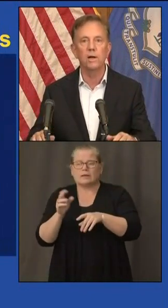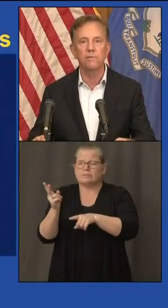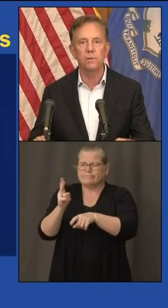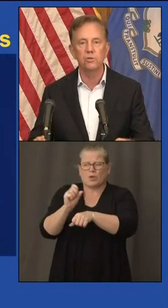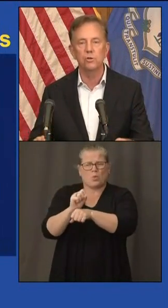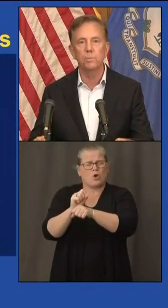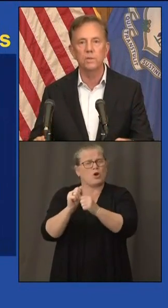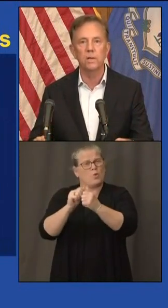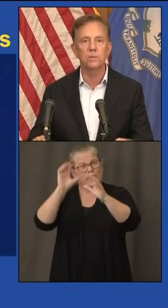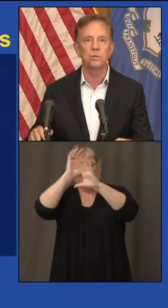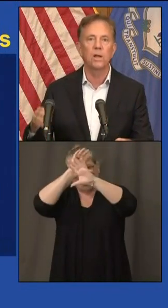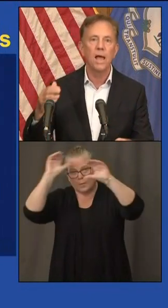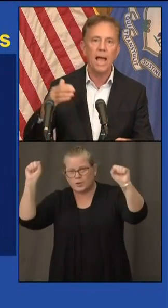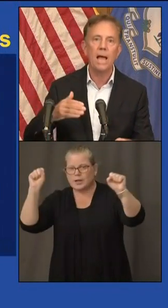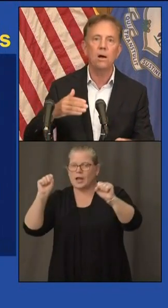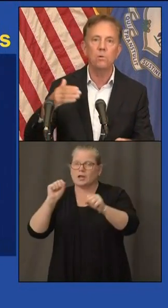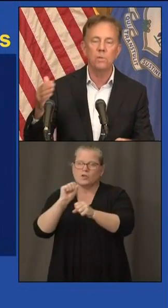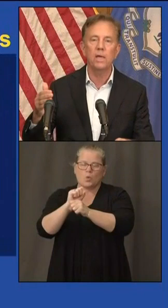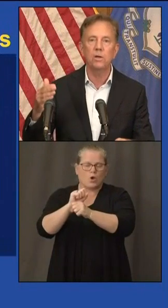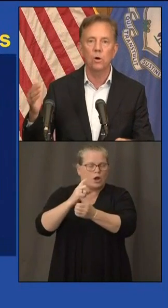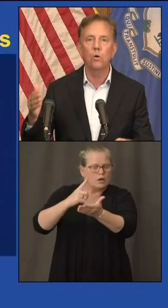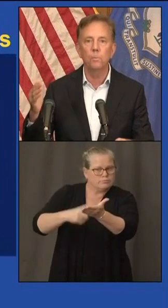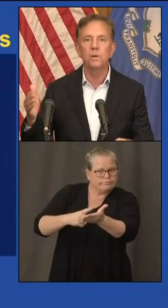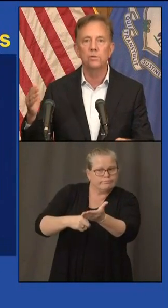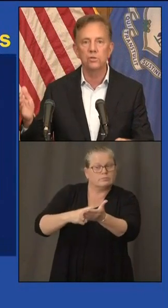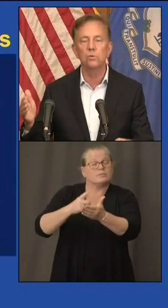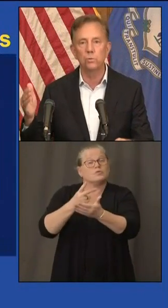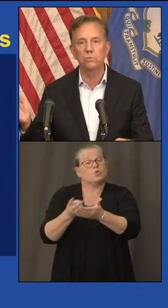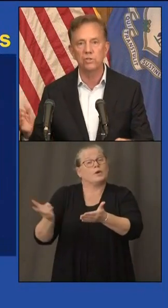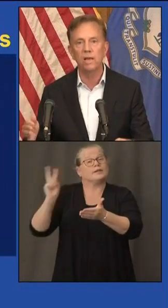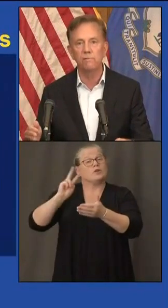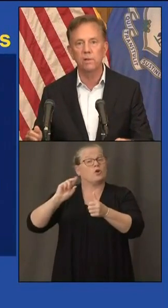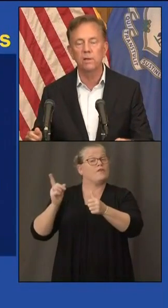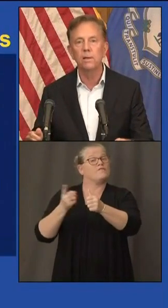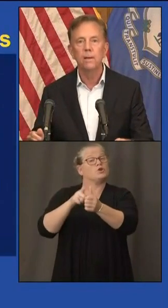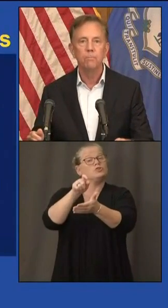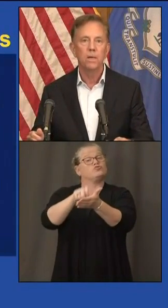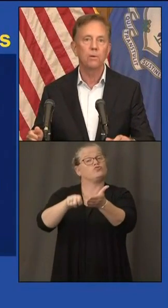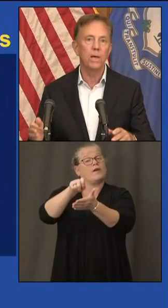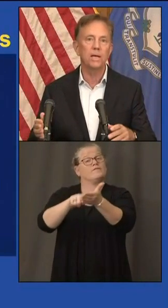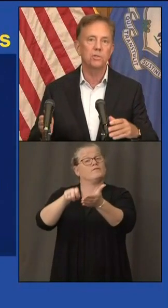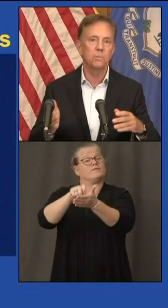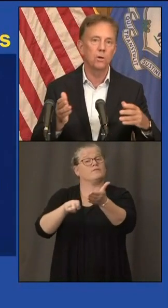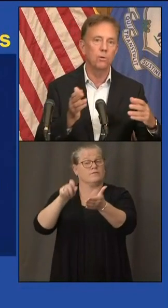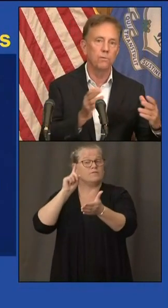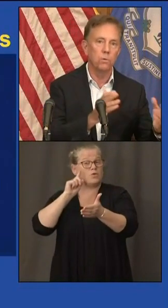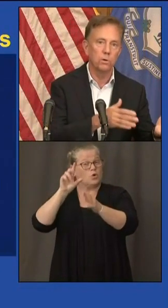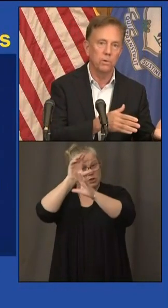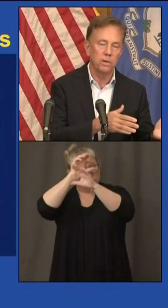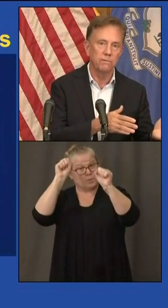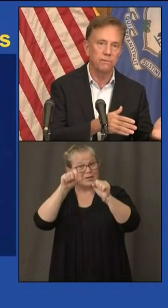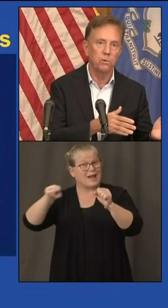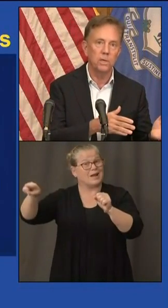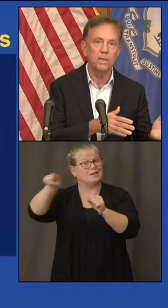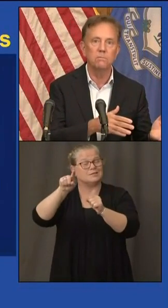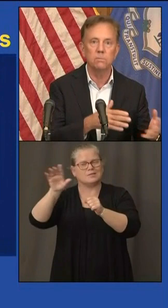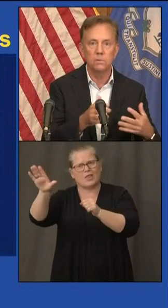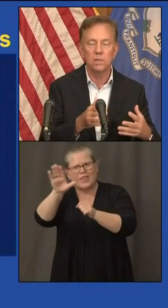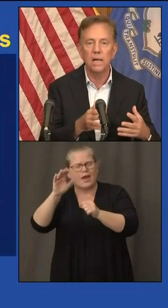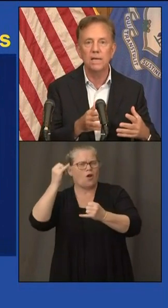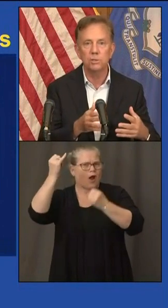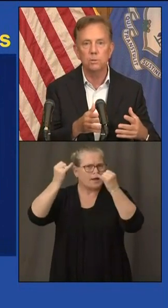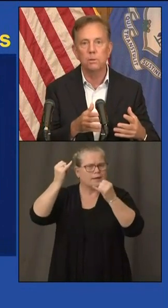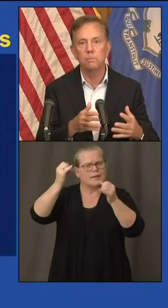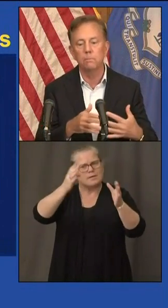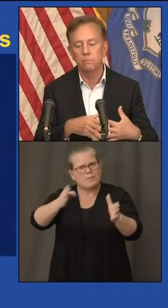the first draft from the superintendents on how they could open schools safely and we asked them to go forward with a full in